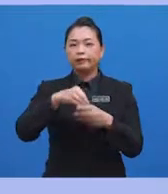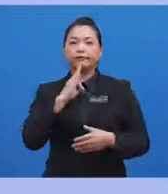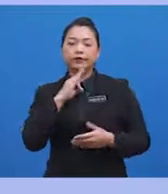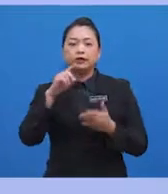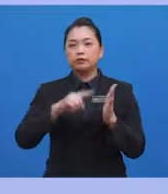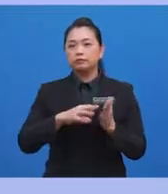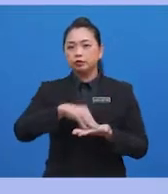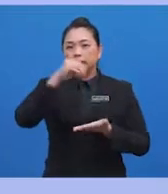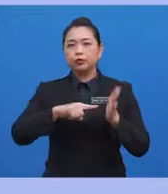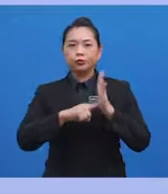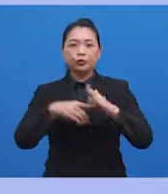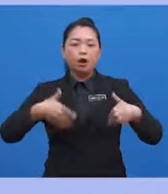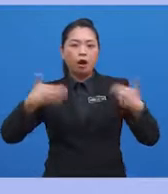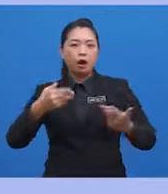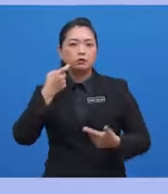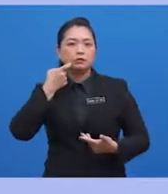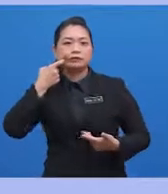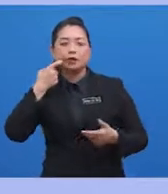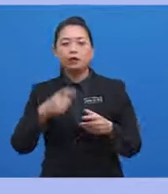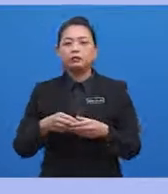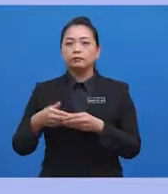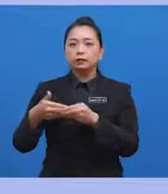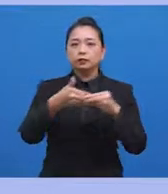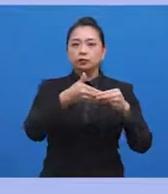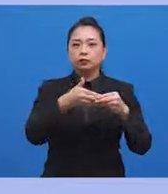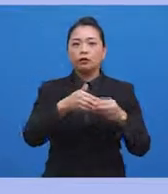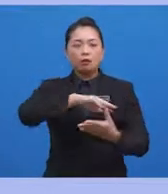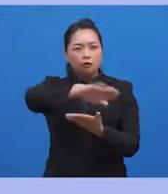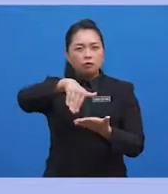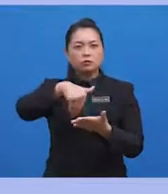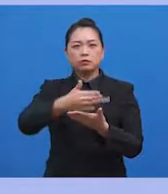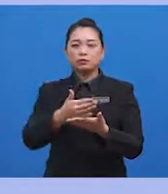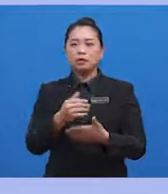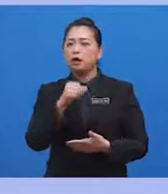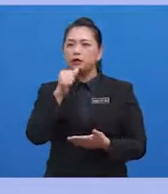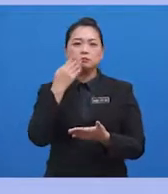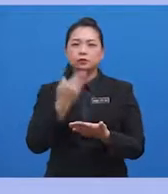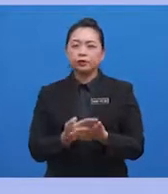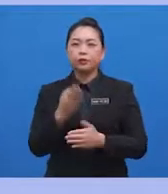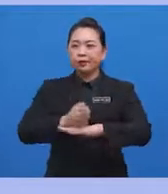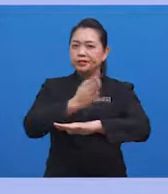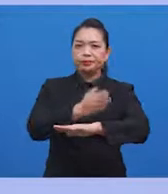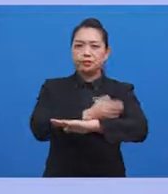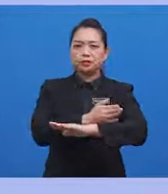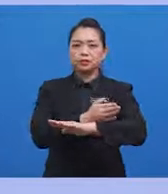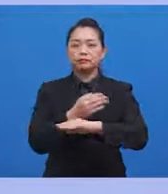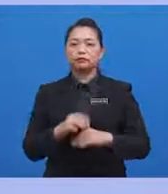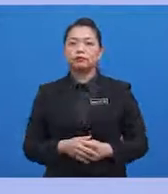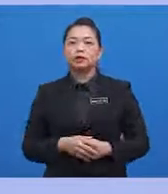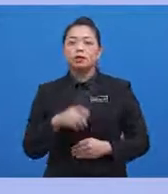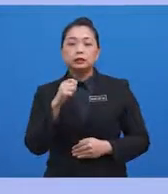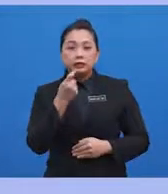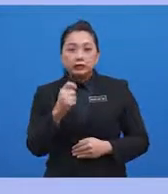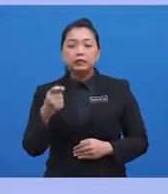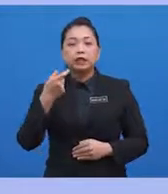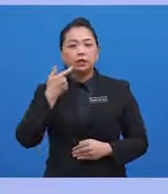studies show how addiction leads to all sorts of unsavoury consequences. The addiction epidemic